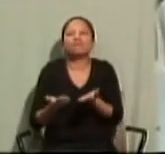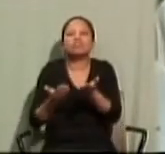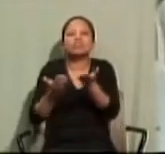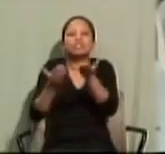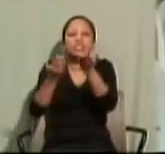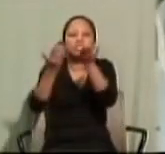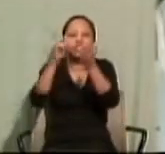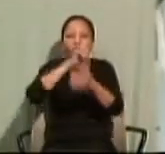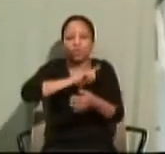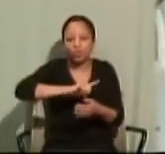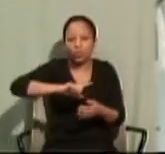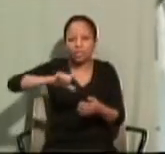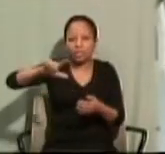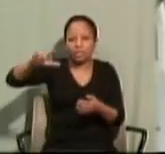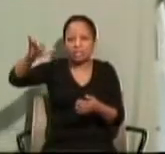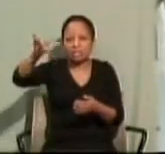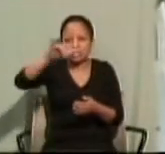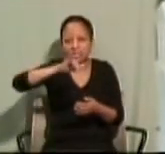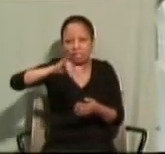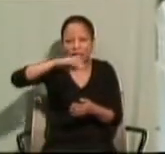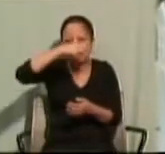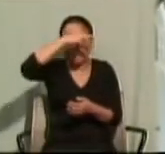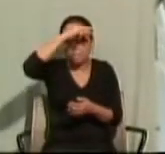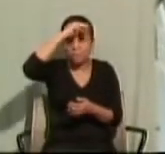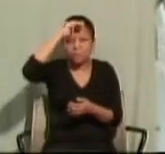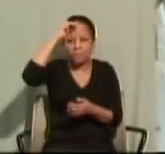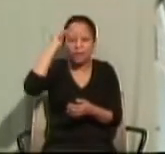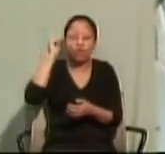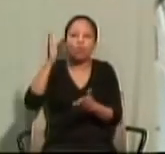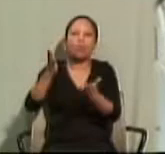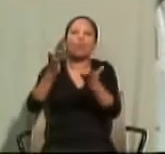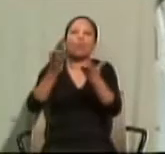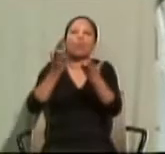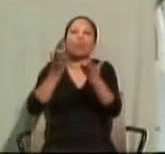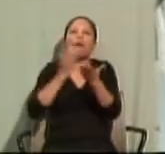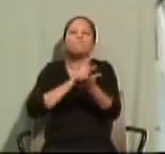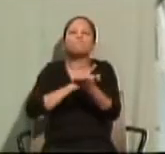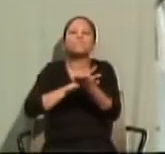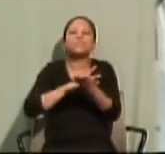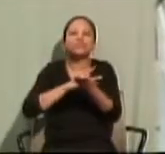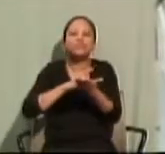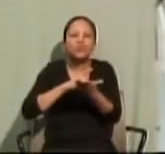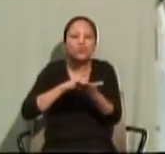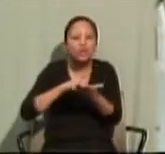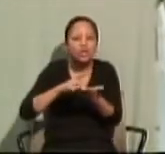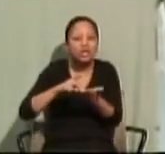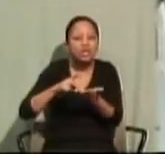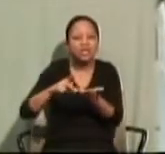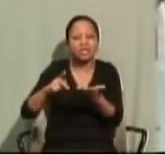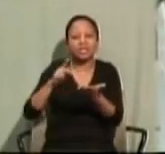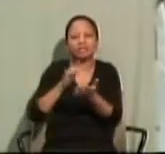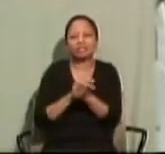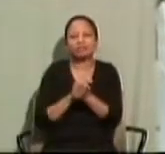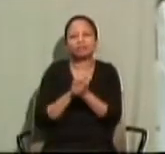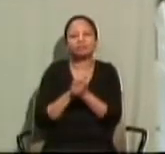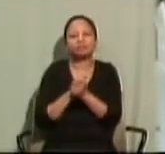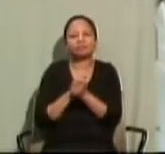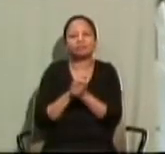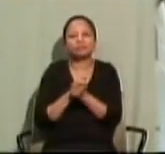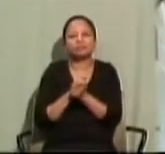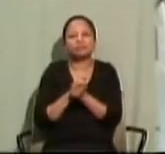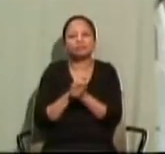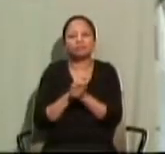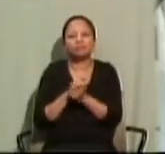we, therefore, like Mary, want to be purified. As the prophet